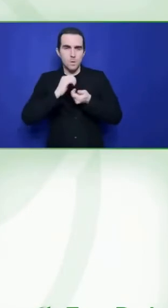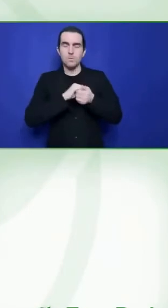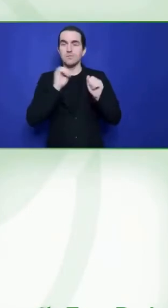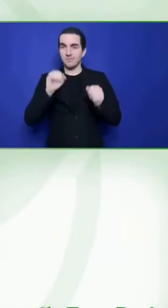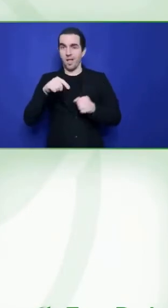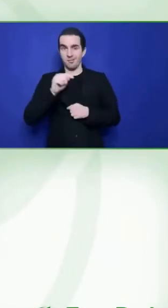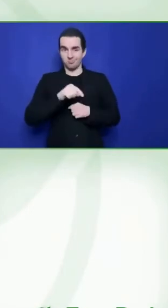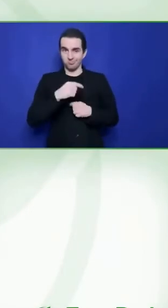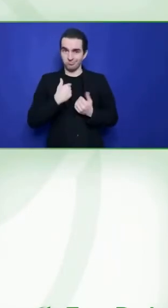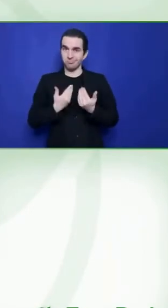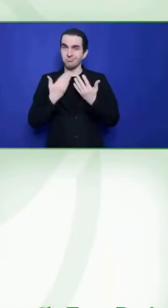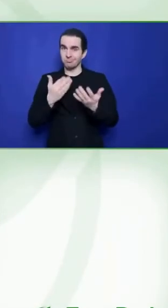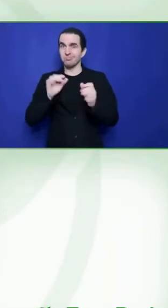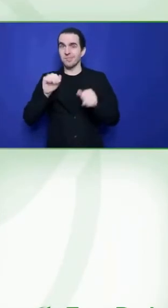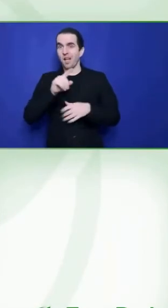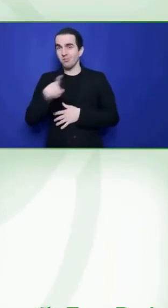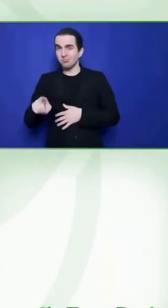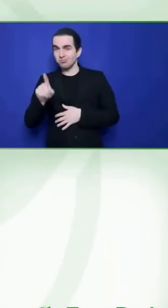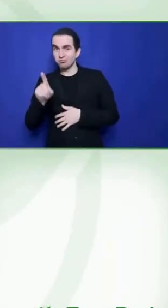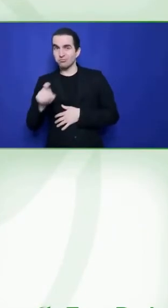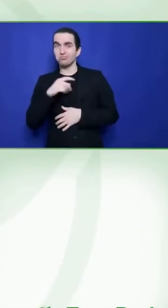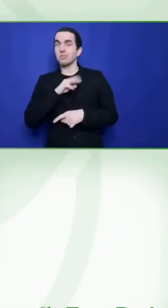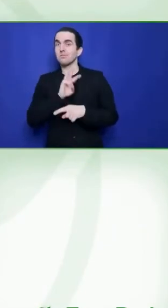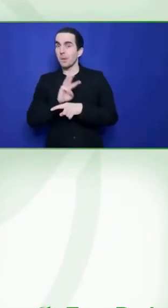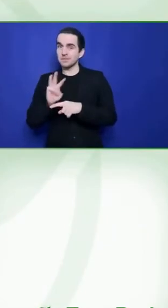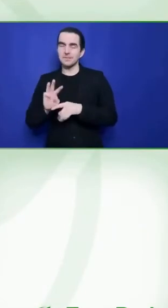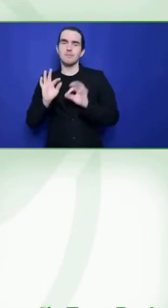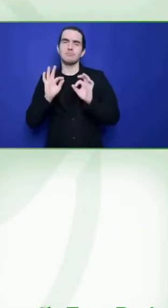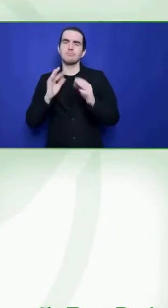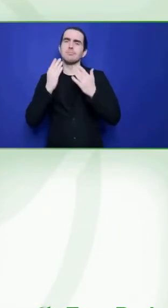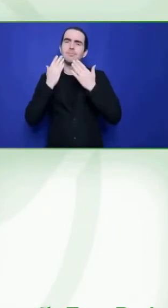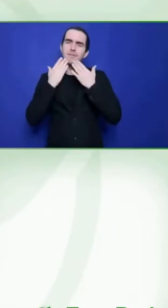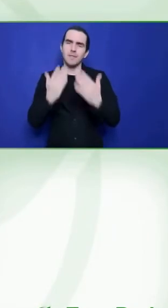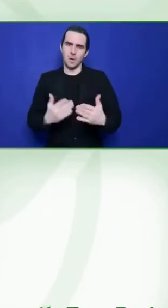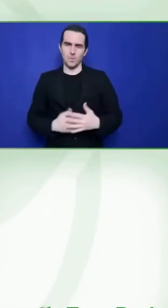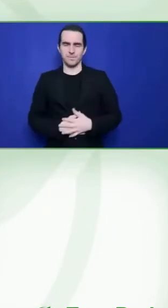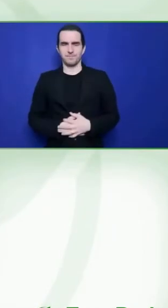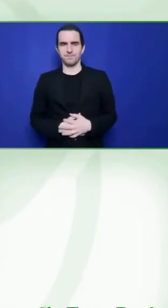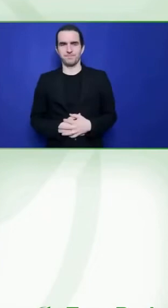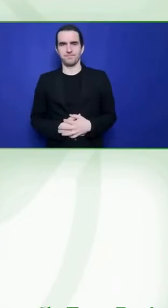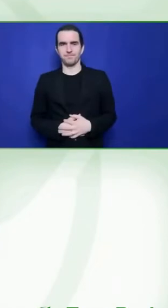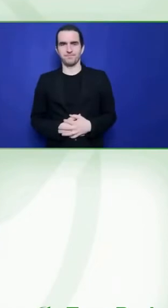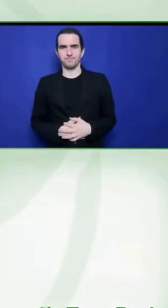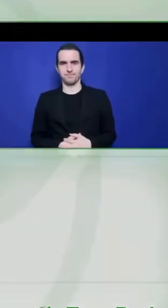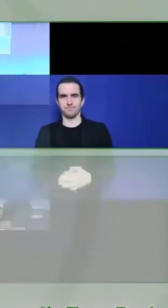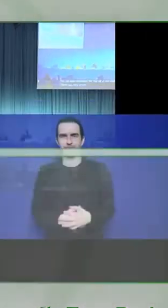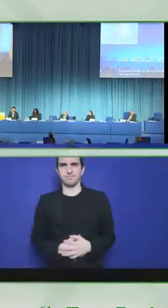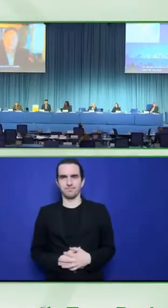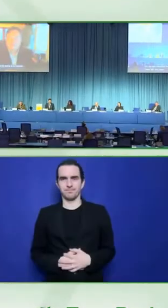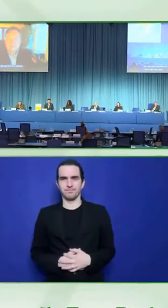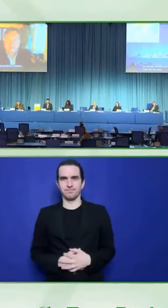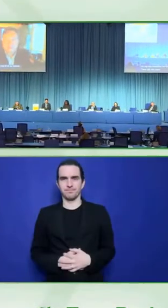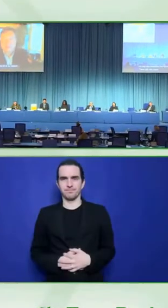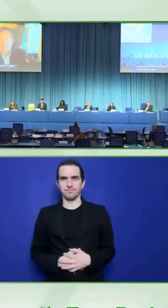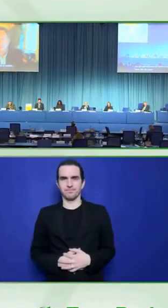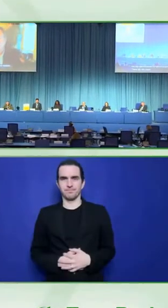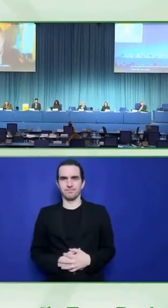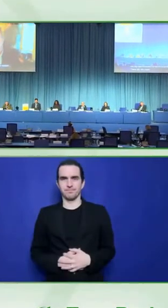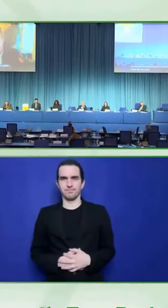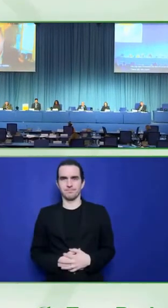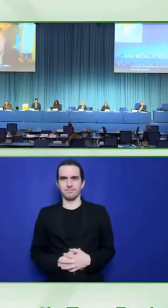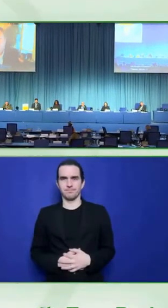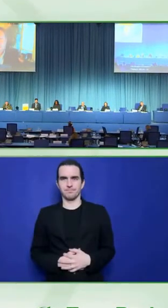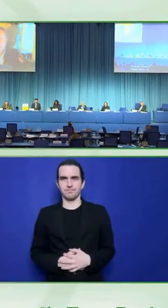Andrea, Selvin, thank you very much indeed. Christopher, over to you. Thank you, Thomas. That was an